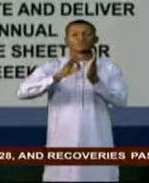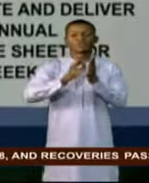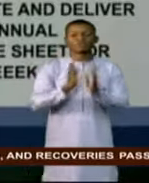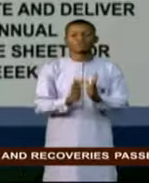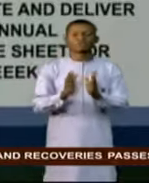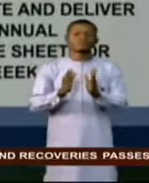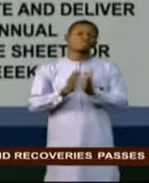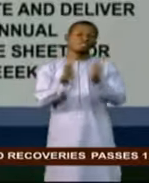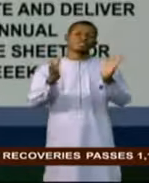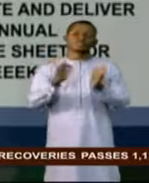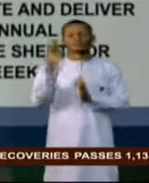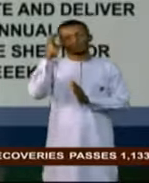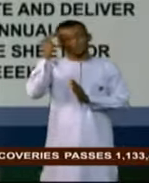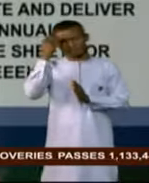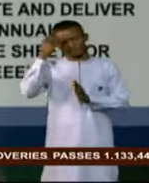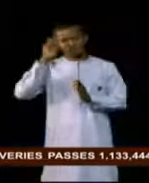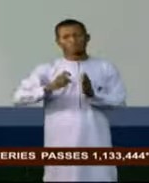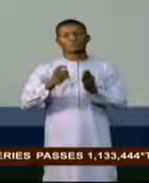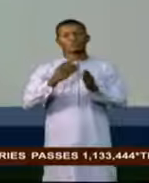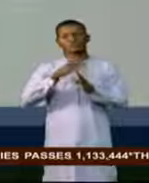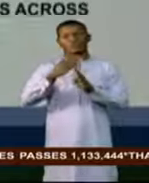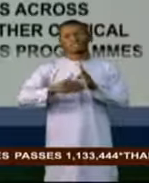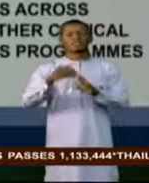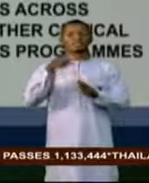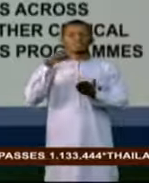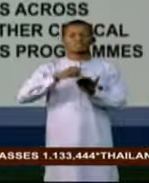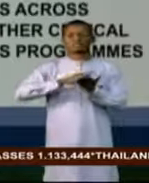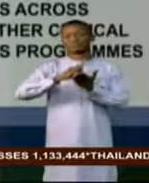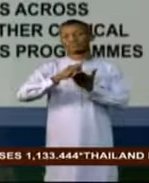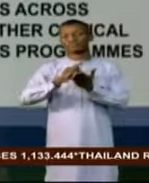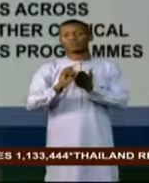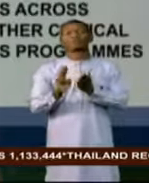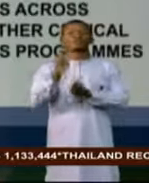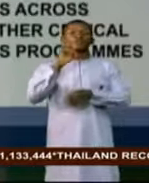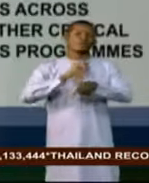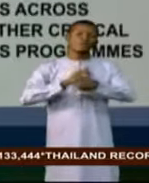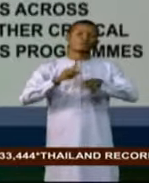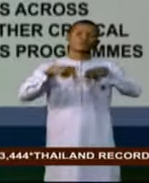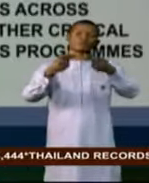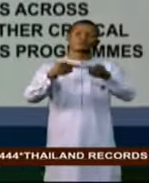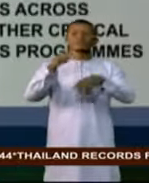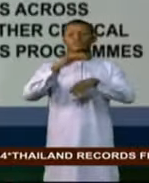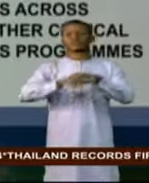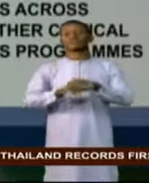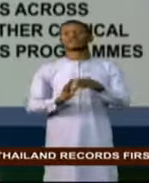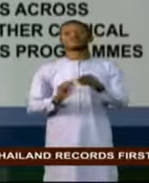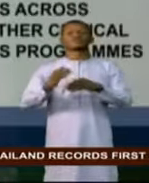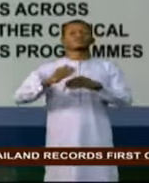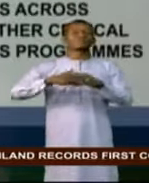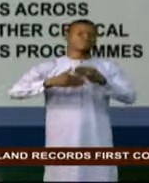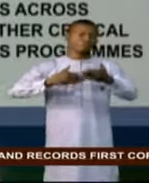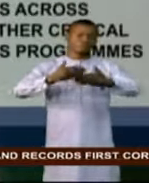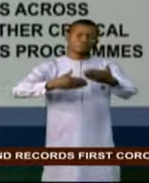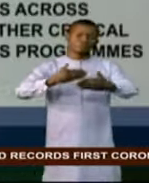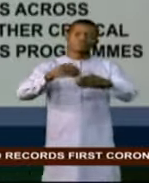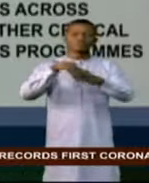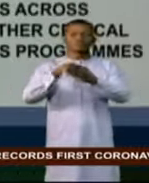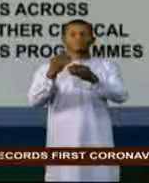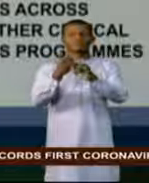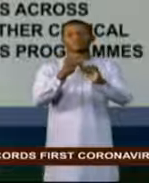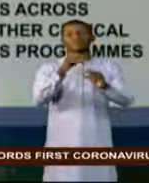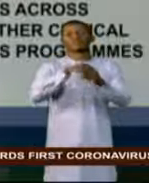Federation will be completed this week. Updates were provided on the ongoing health-related interventions across states,